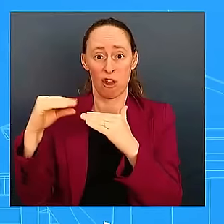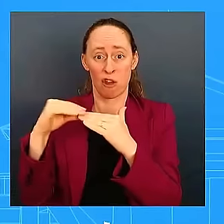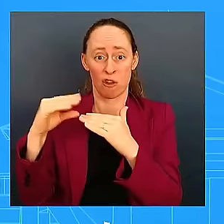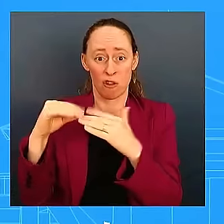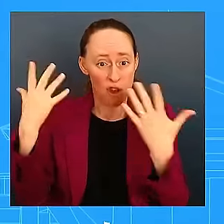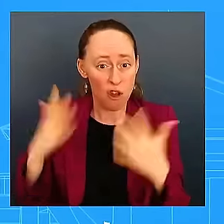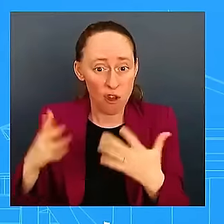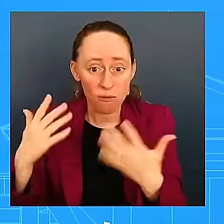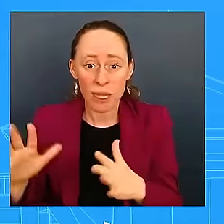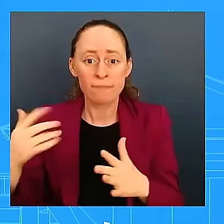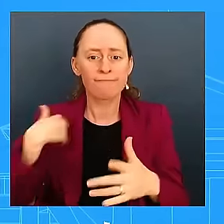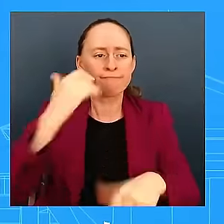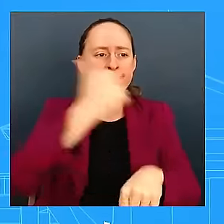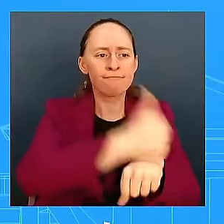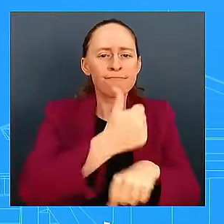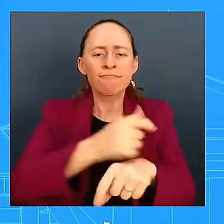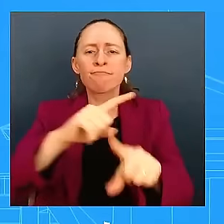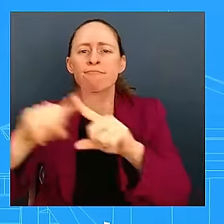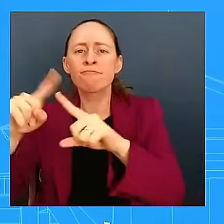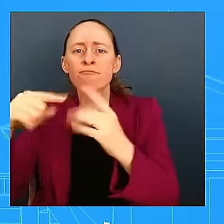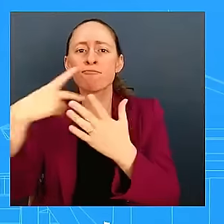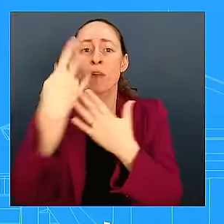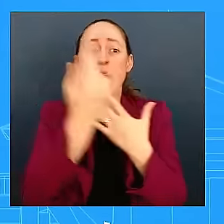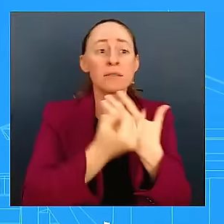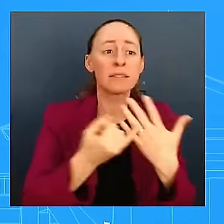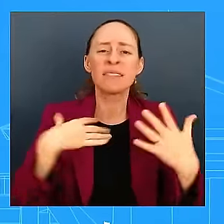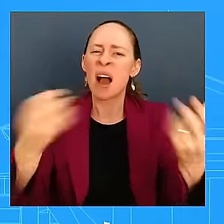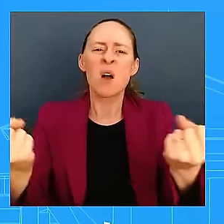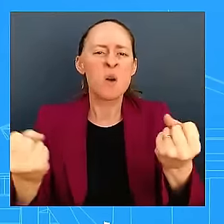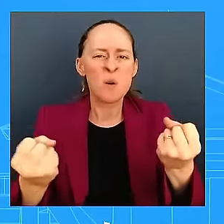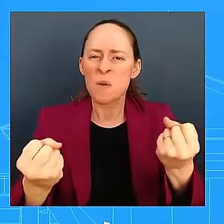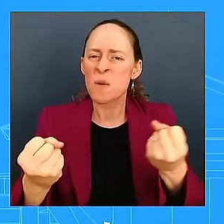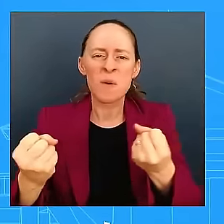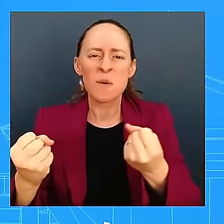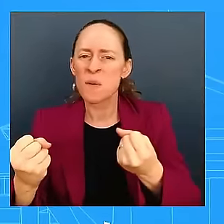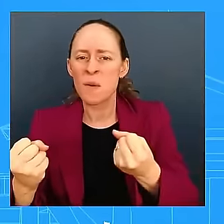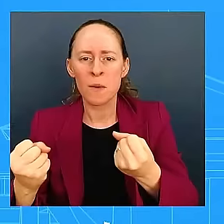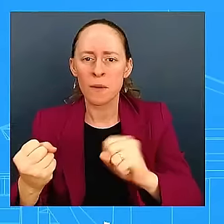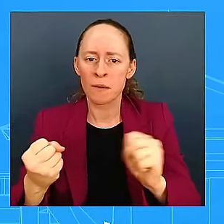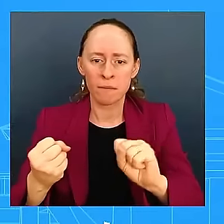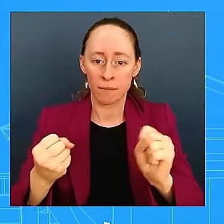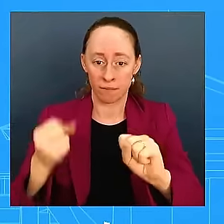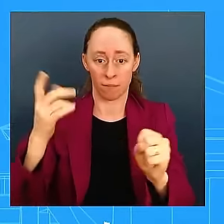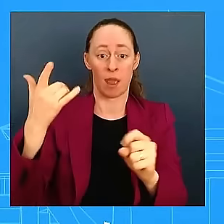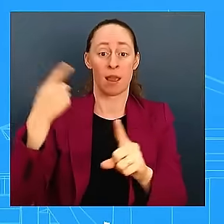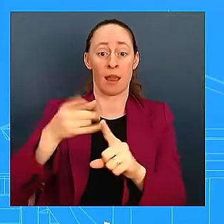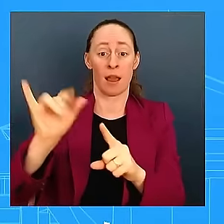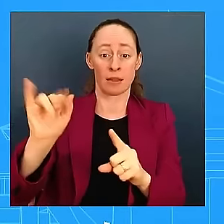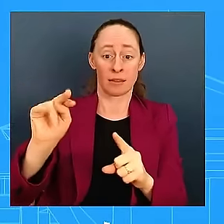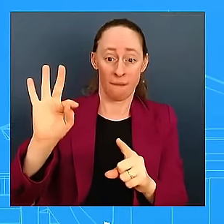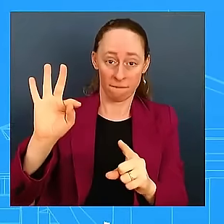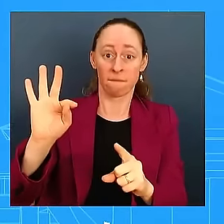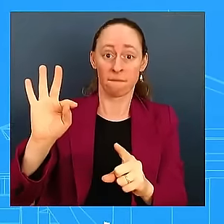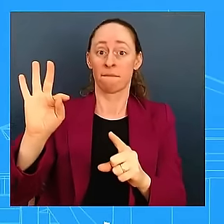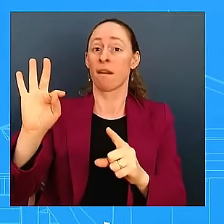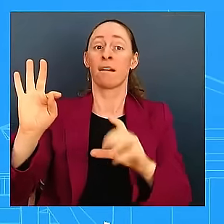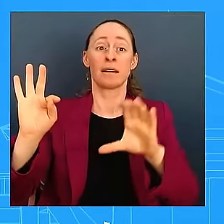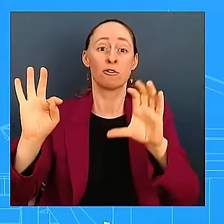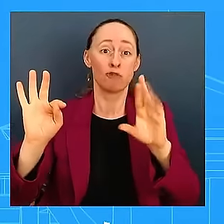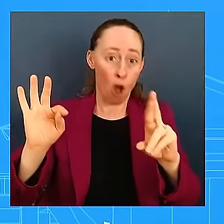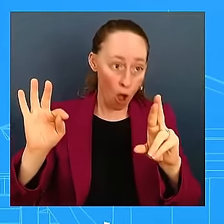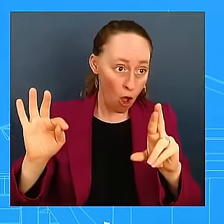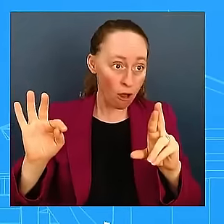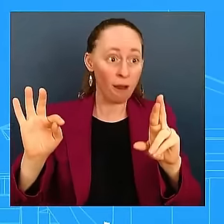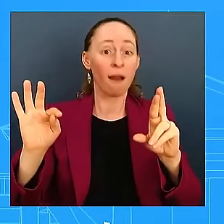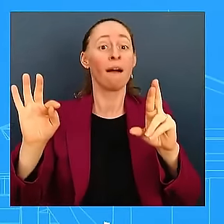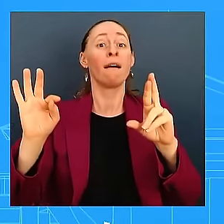for. Once we lift INF and once the CR goes into effect, we'll be able to pay those. But without a supplemental, we